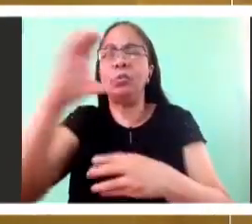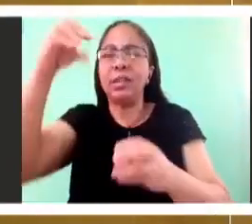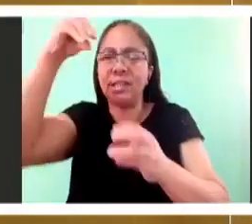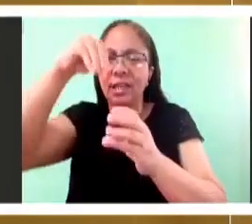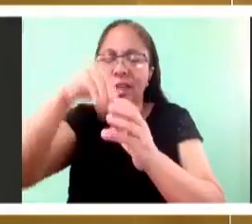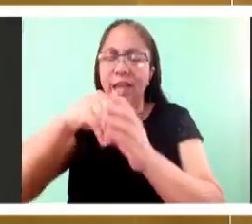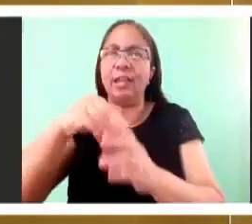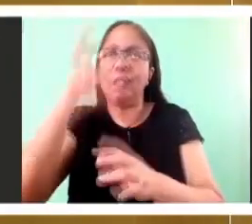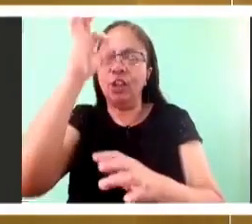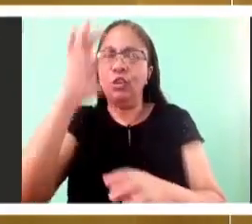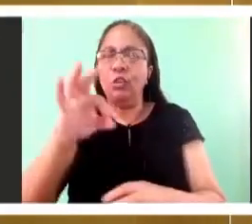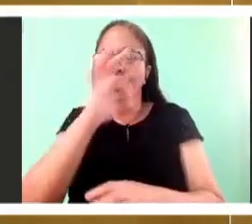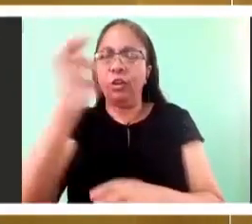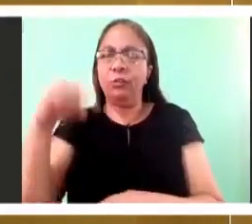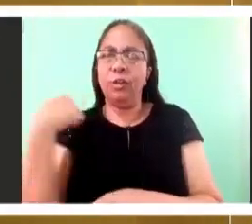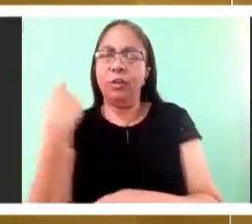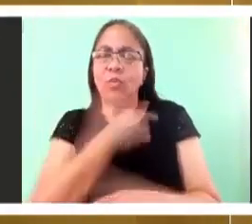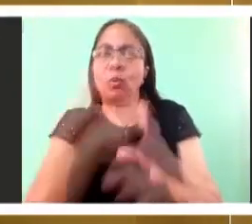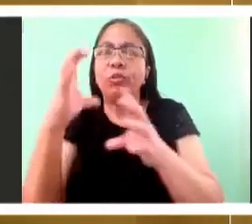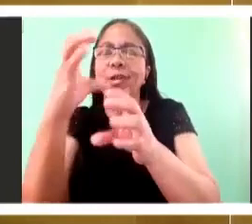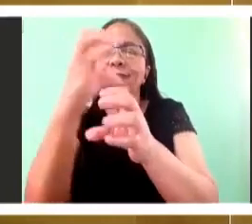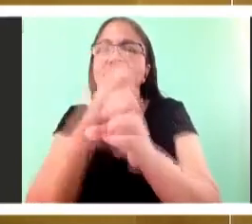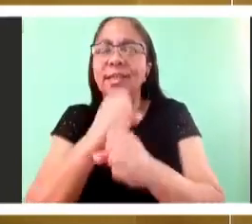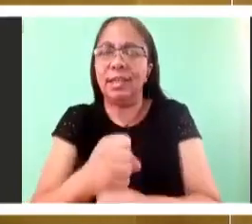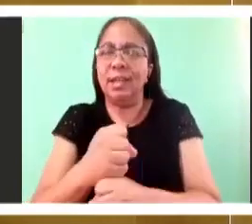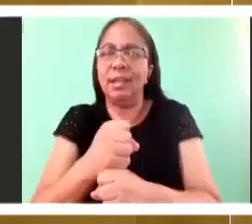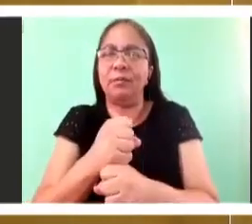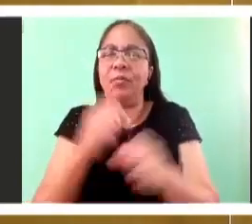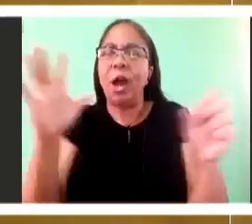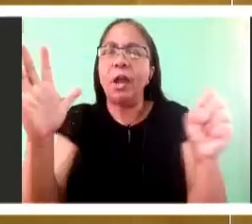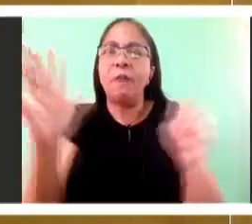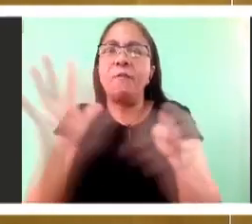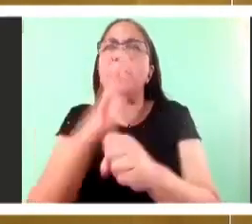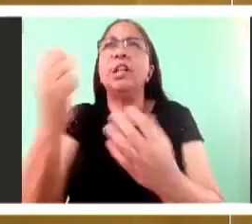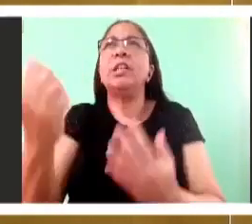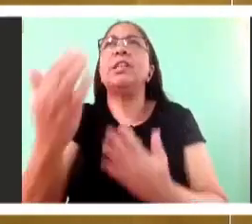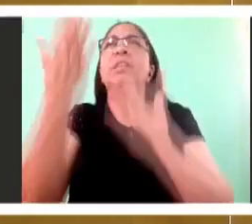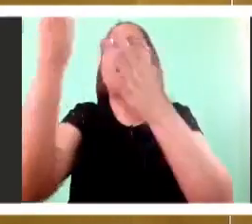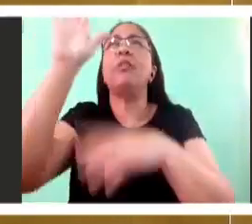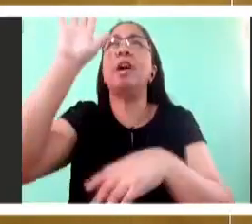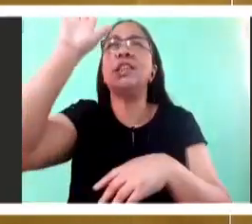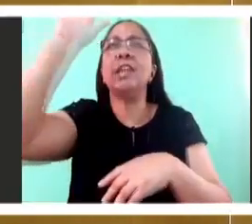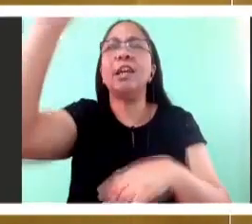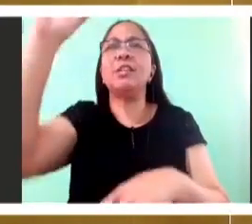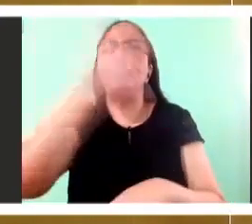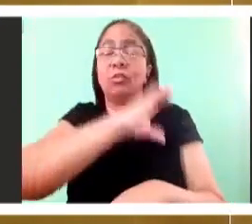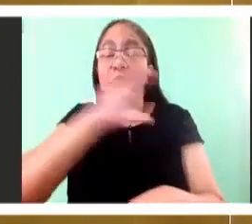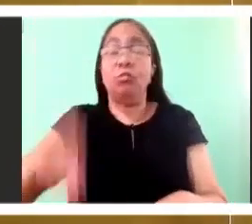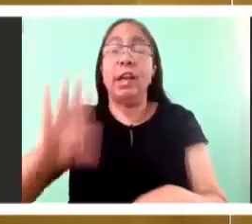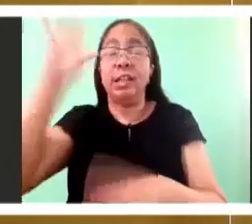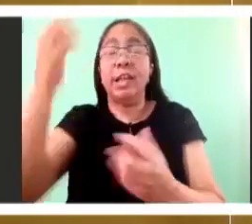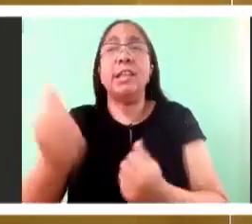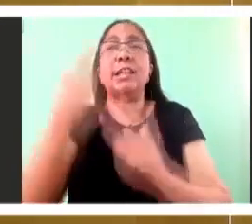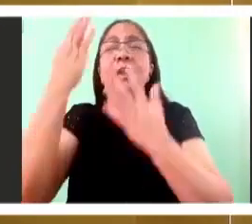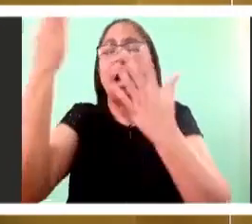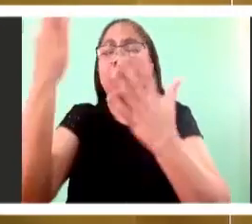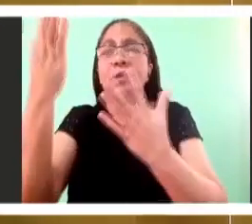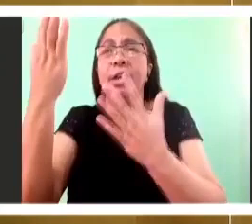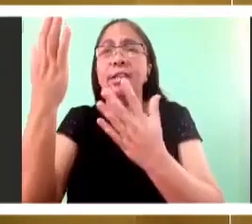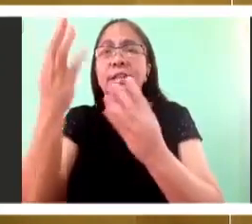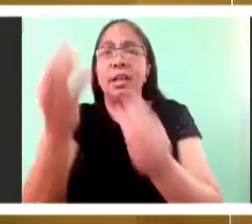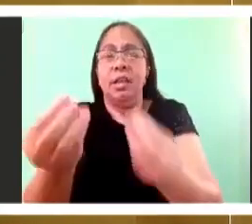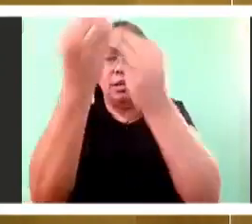done is given to us in this body that we receive and in this blood that we receive and that full sacrifice